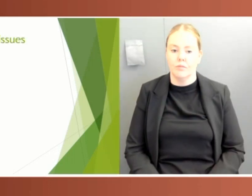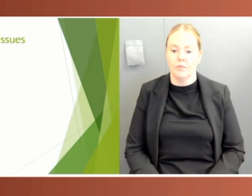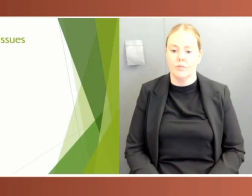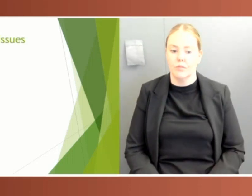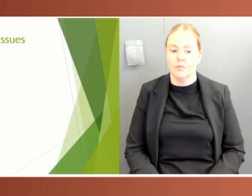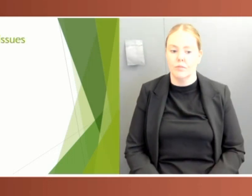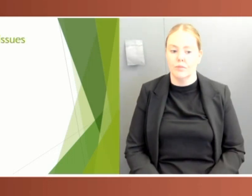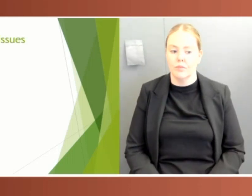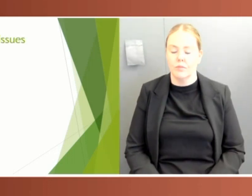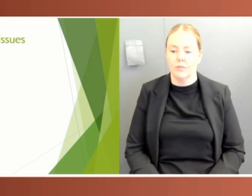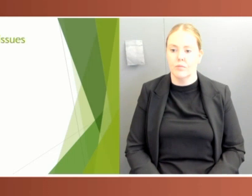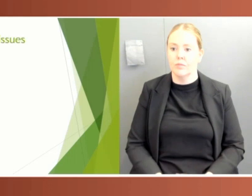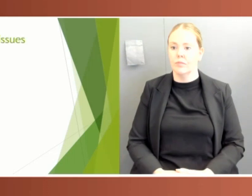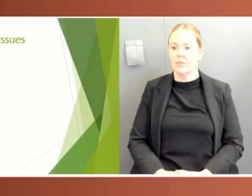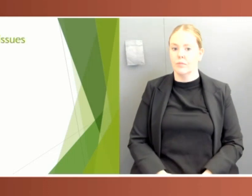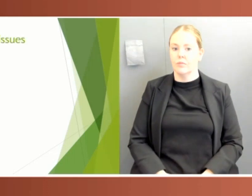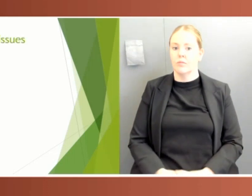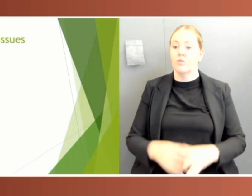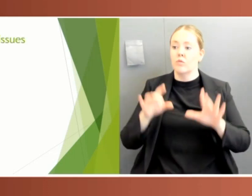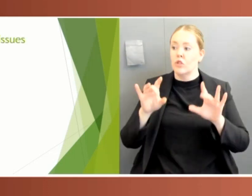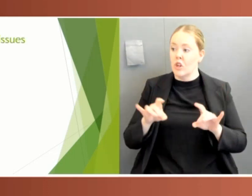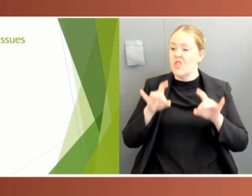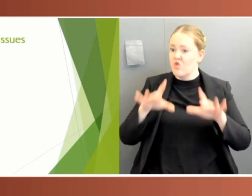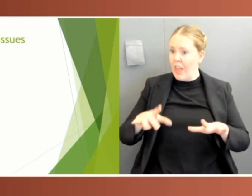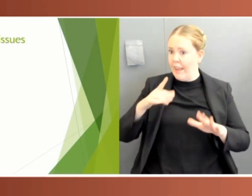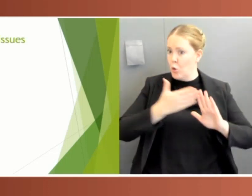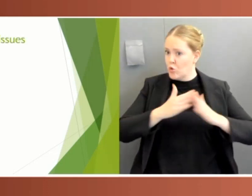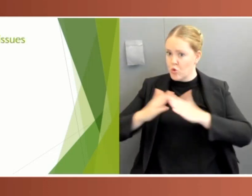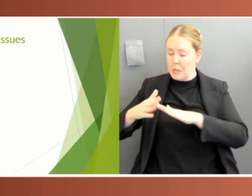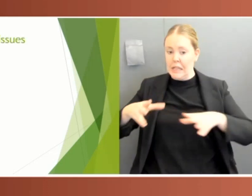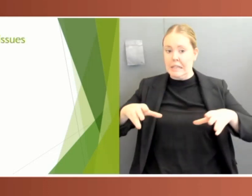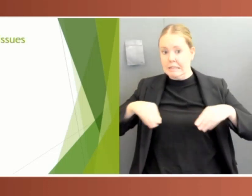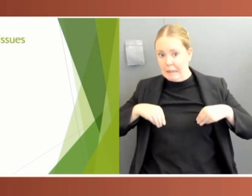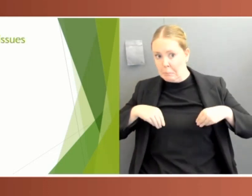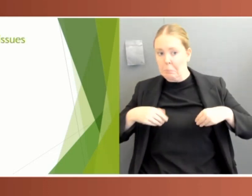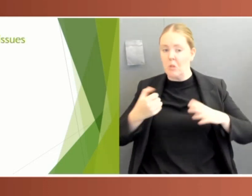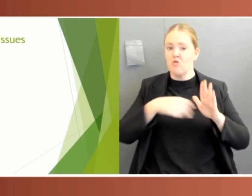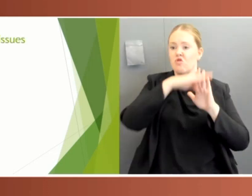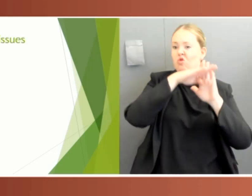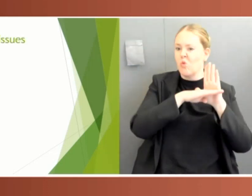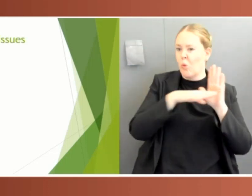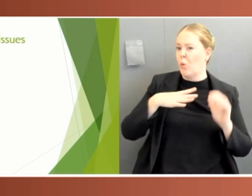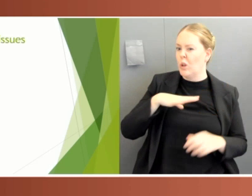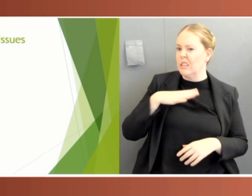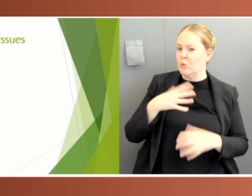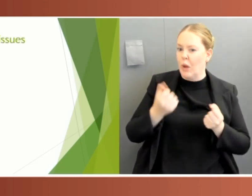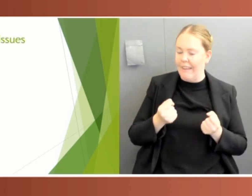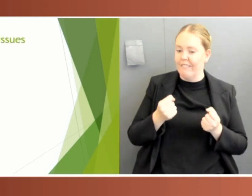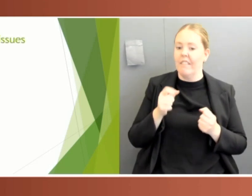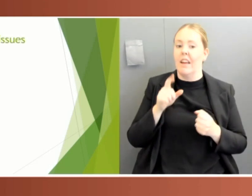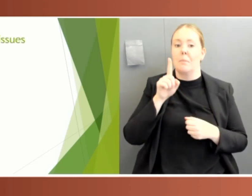pandemic, Australian parliaments accepted that standing orders would need to be suspended to facilitate the expedited debate and passage of key legislation.